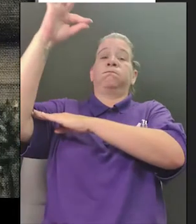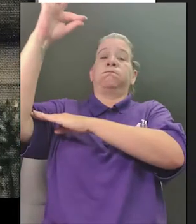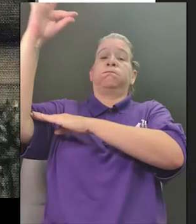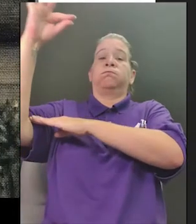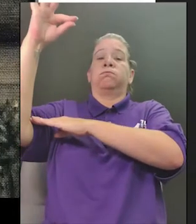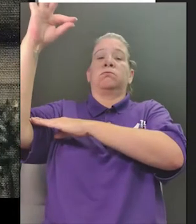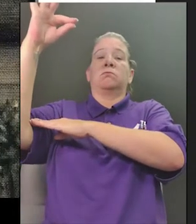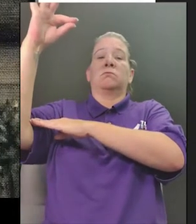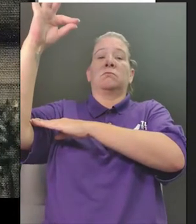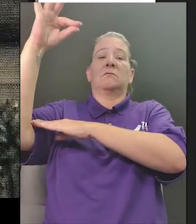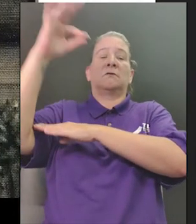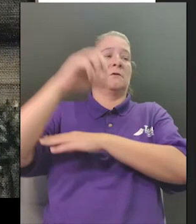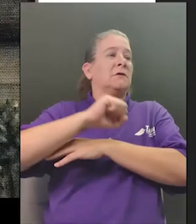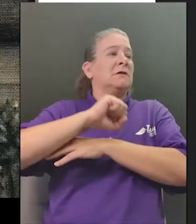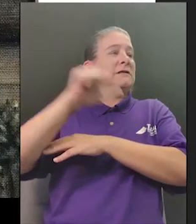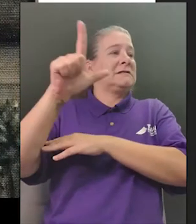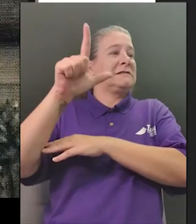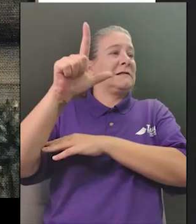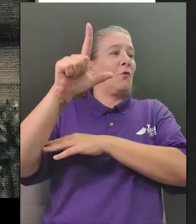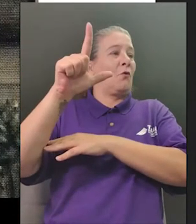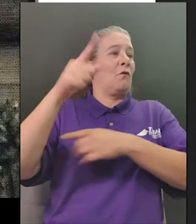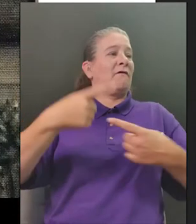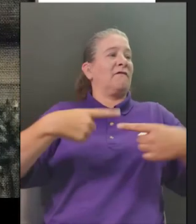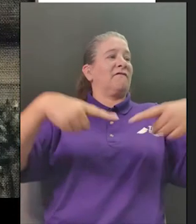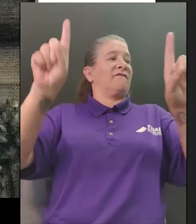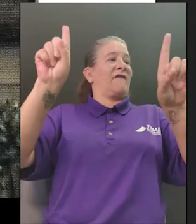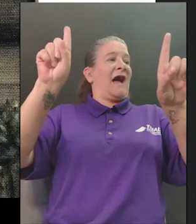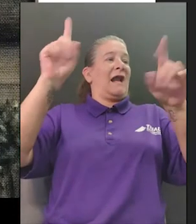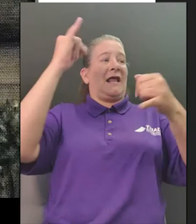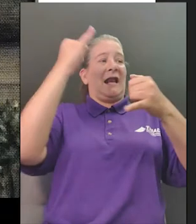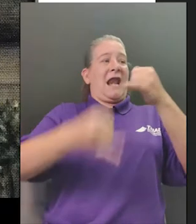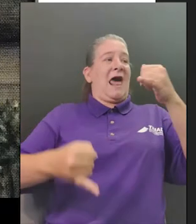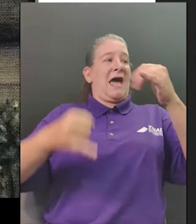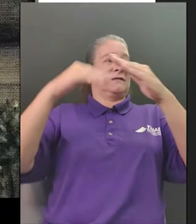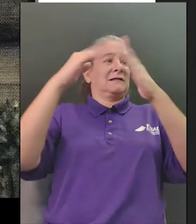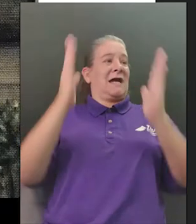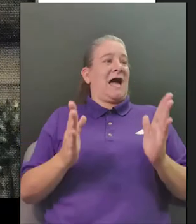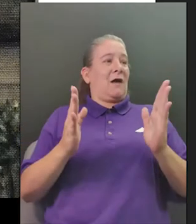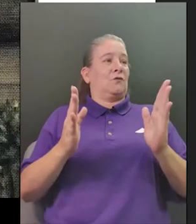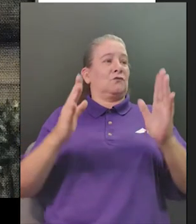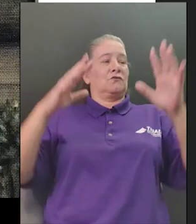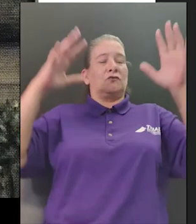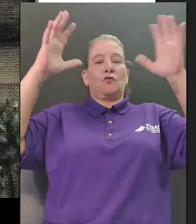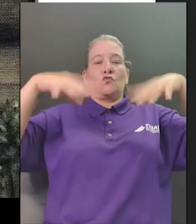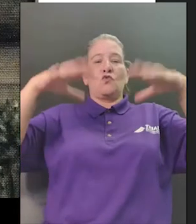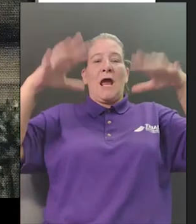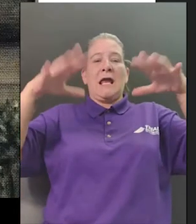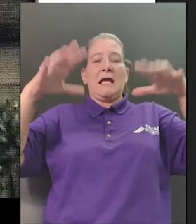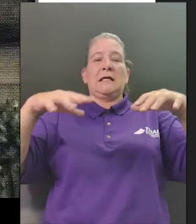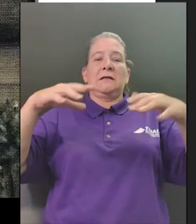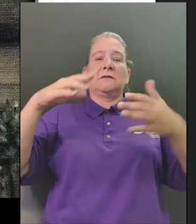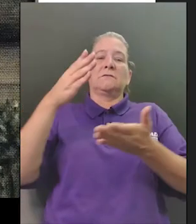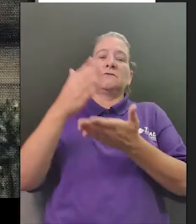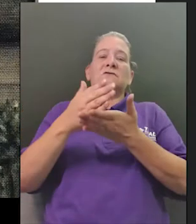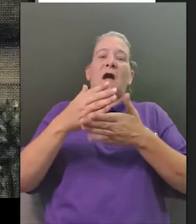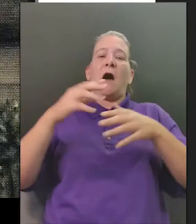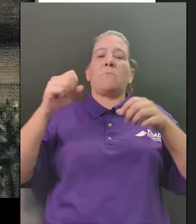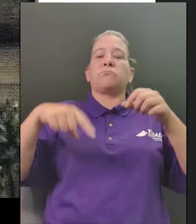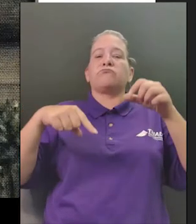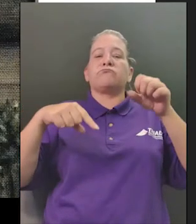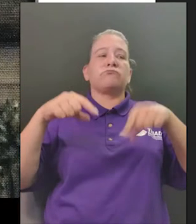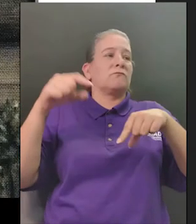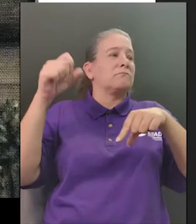the rain softened to a drizzle sibyl hunched over star and he slackened his pace her body